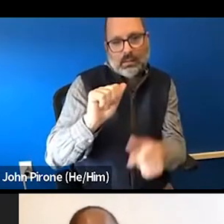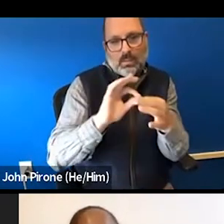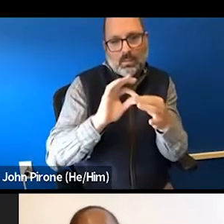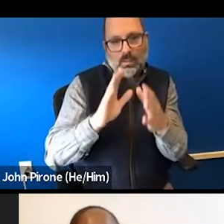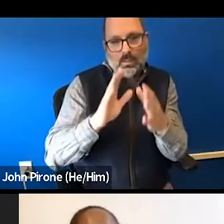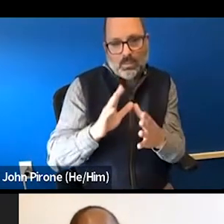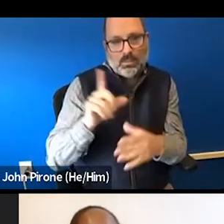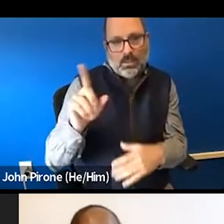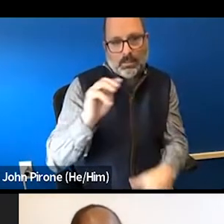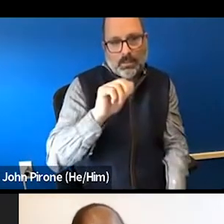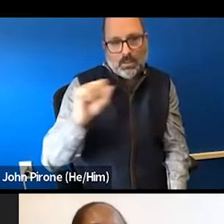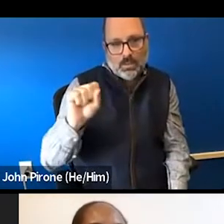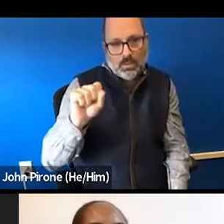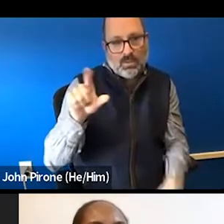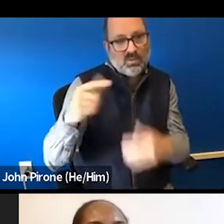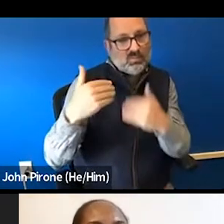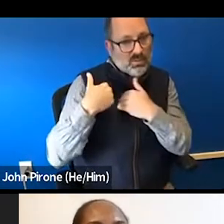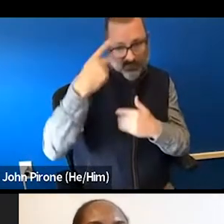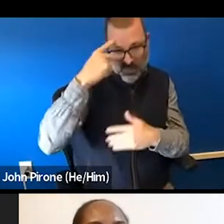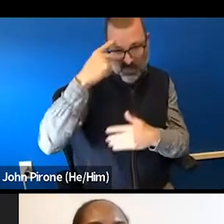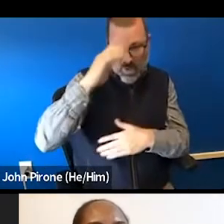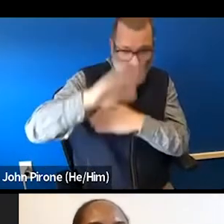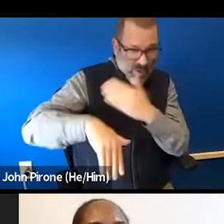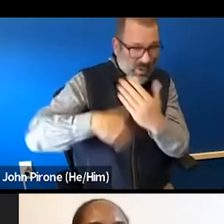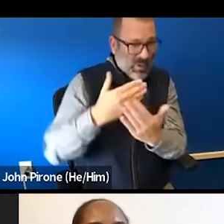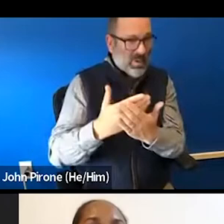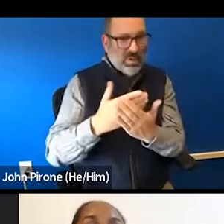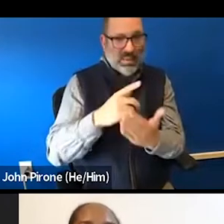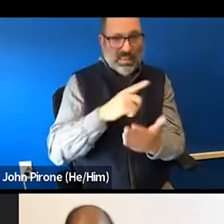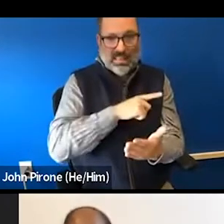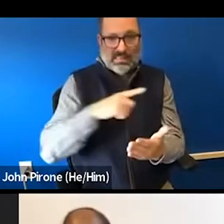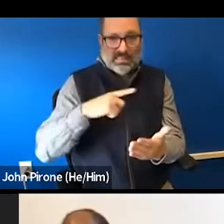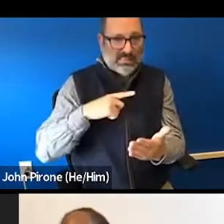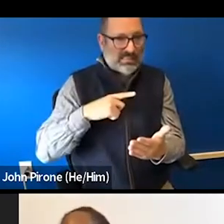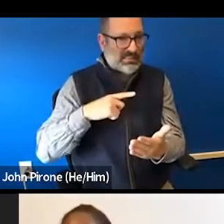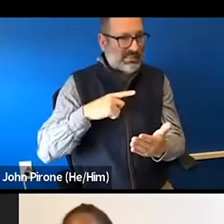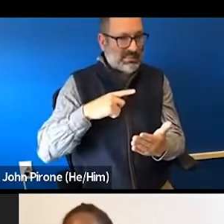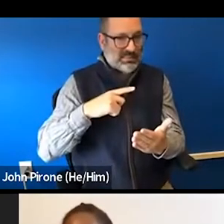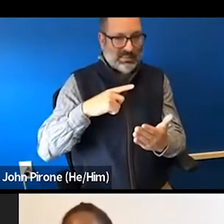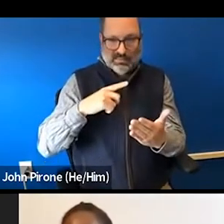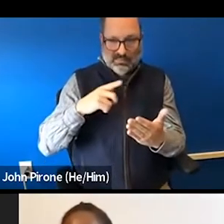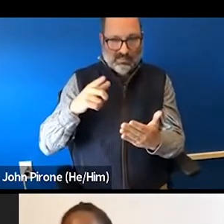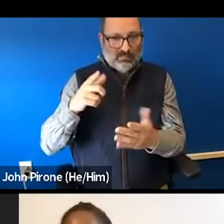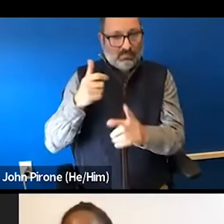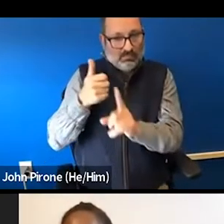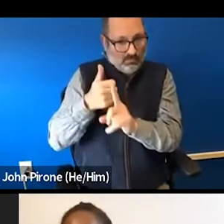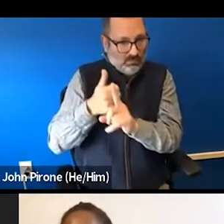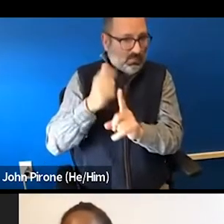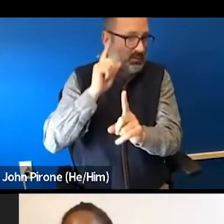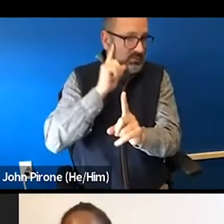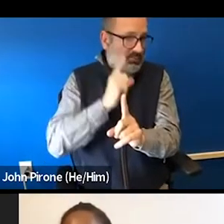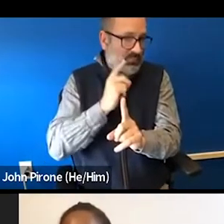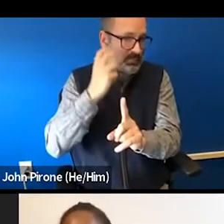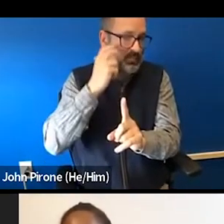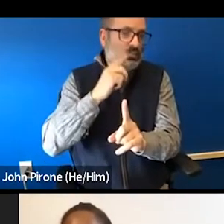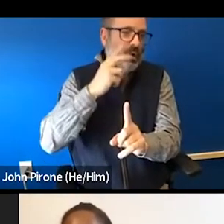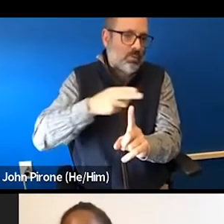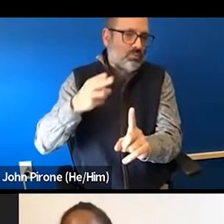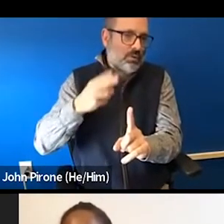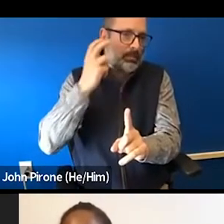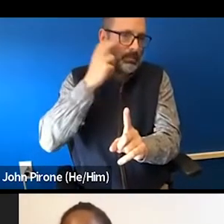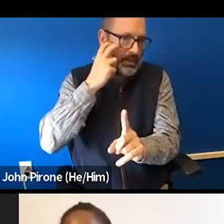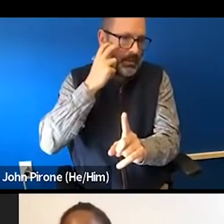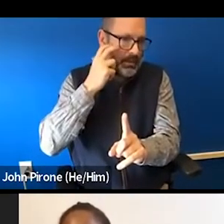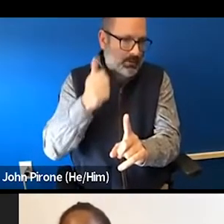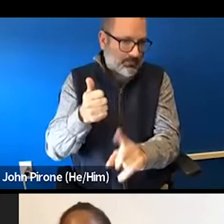Richardson. That is an ADA coordinator in Massachusetts who's responsible for all of the legislative, um,